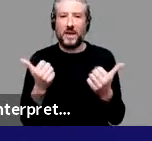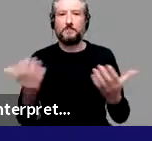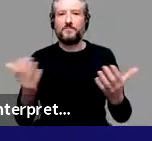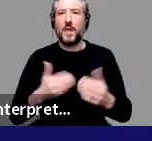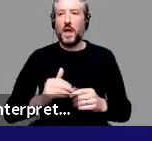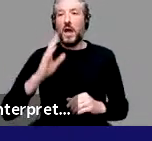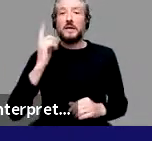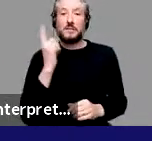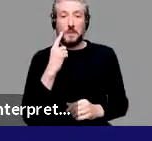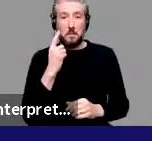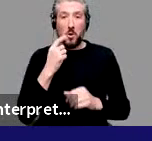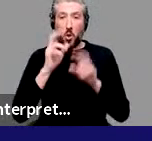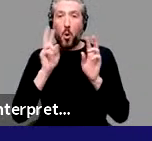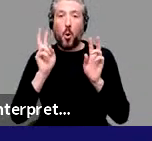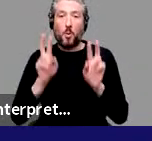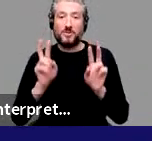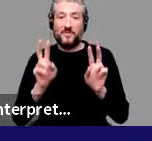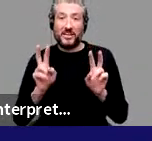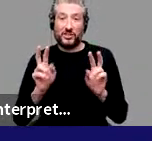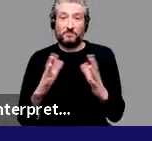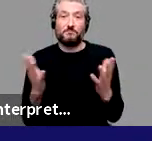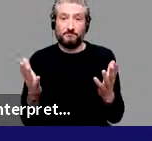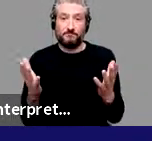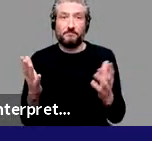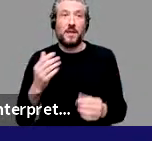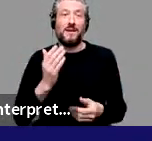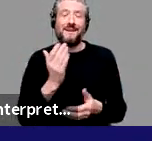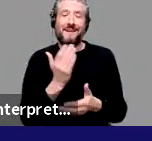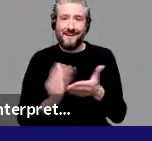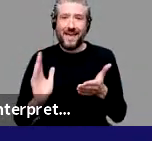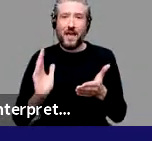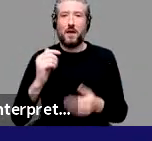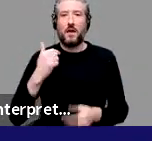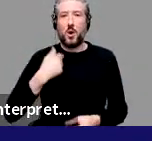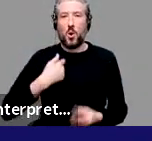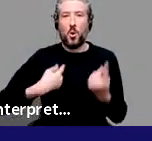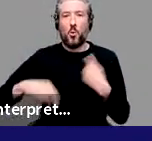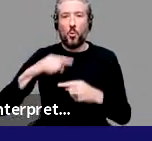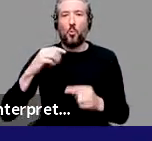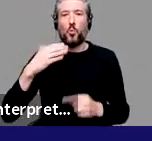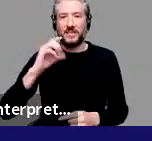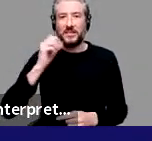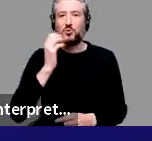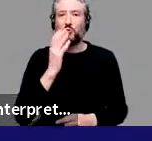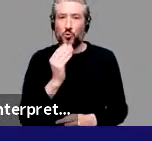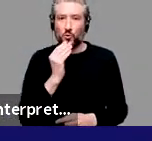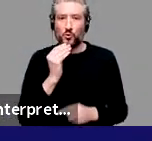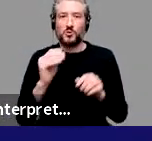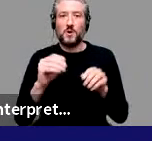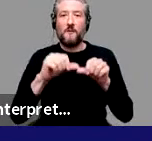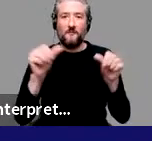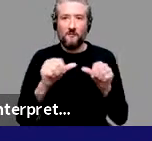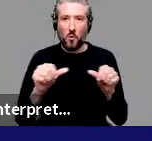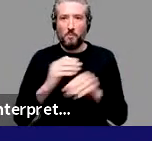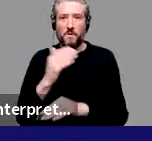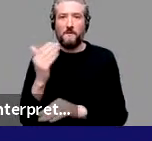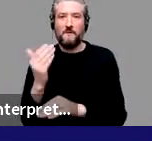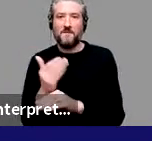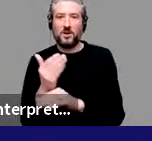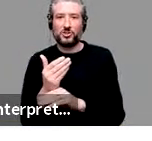it becomes clear that we need to learn, um, and use form function pairings or constructions.